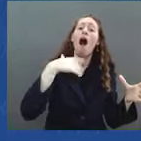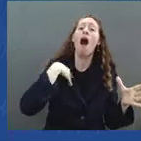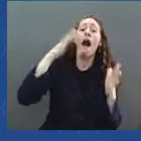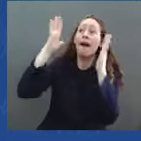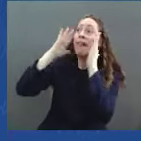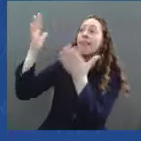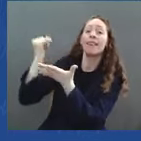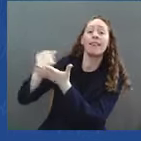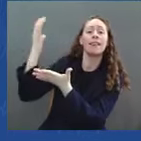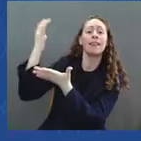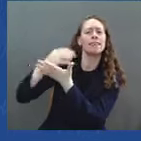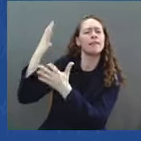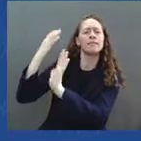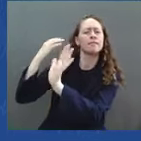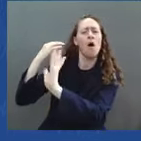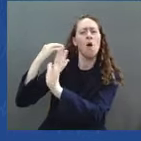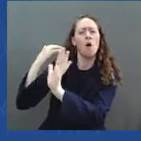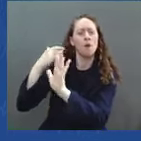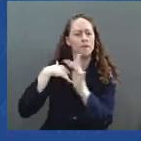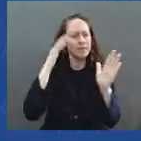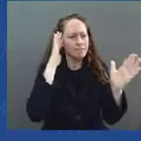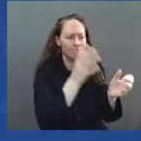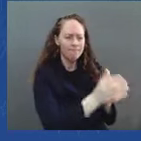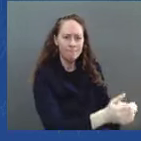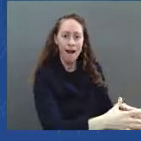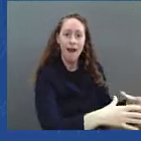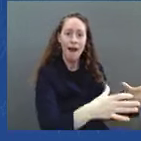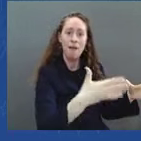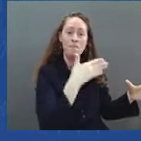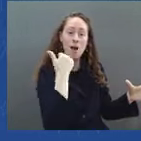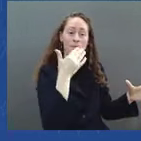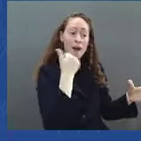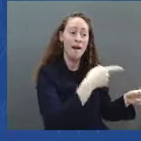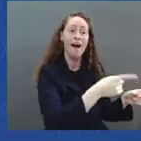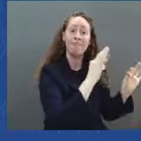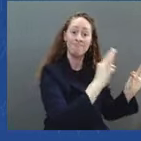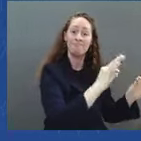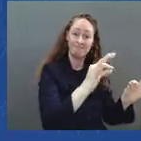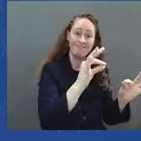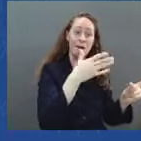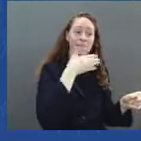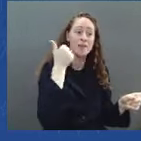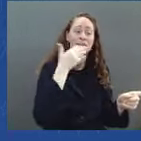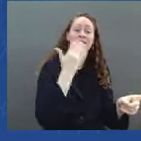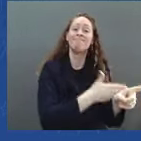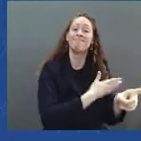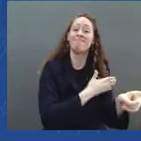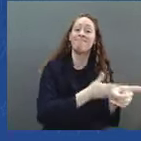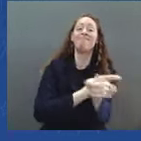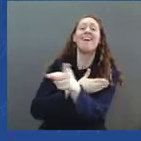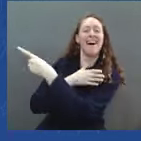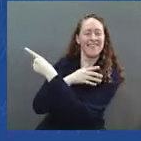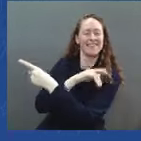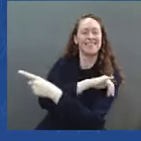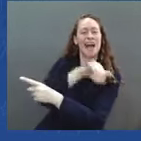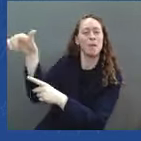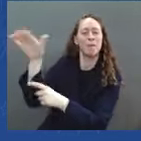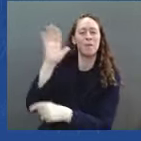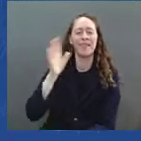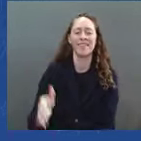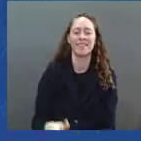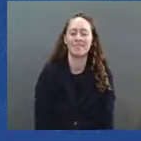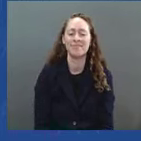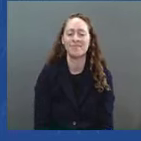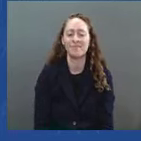Even though we created a record number of jobs, we know, I know, that this job is not finished. We need to do more to get prices under